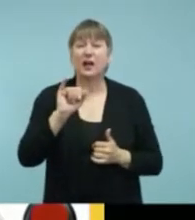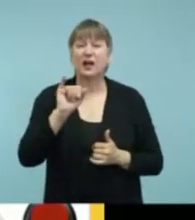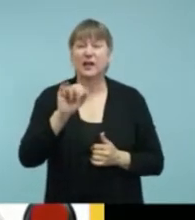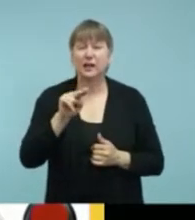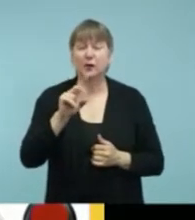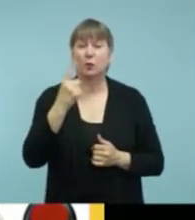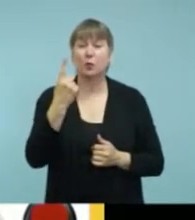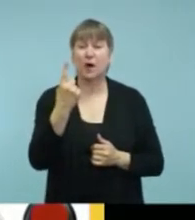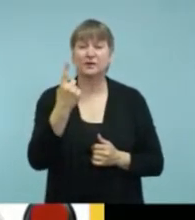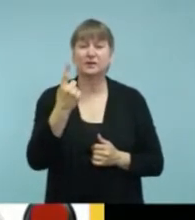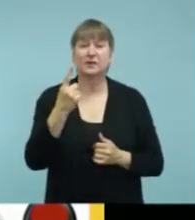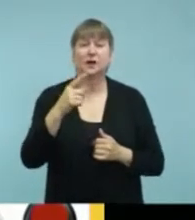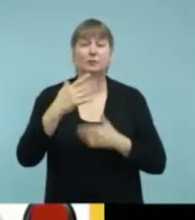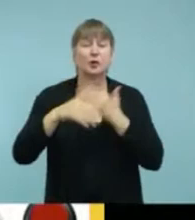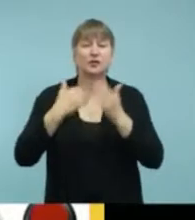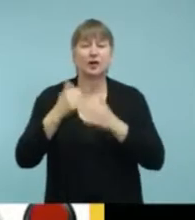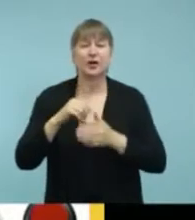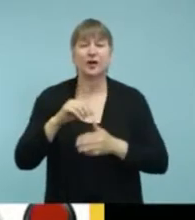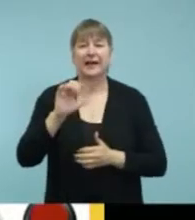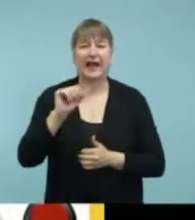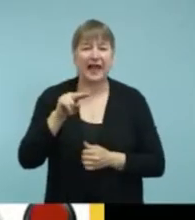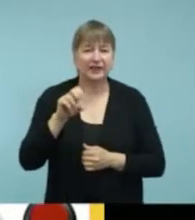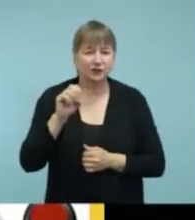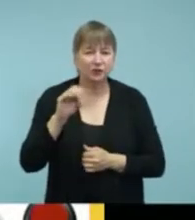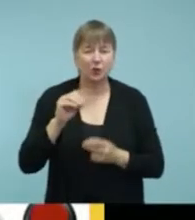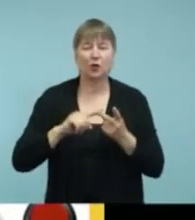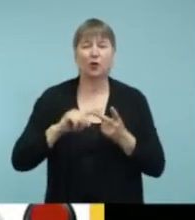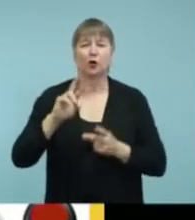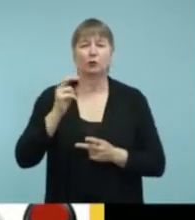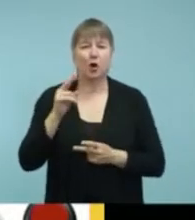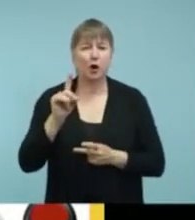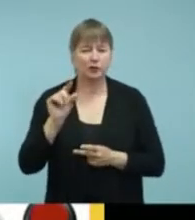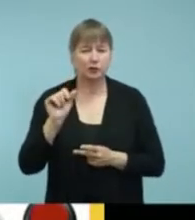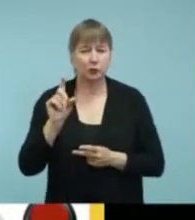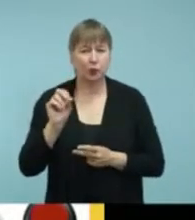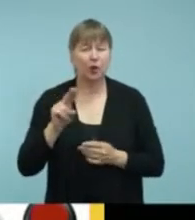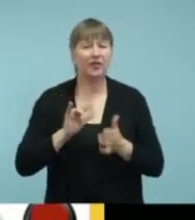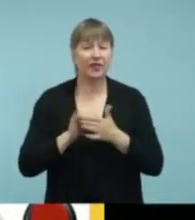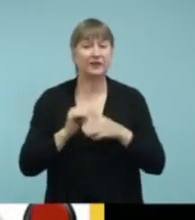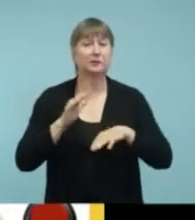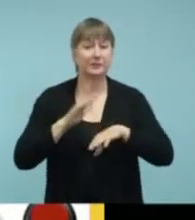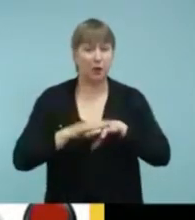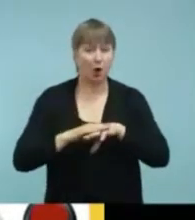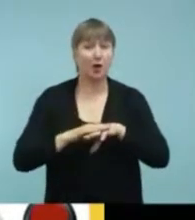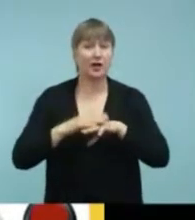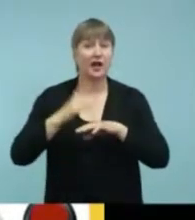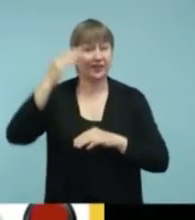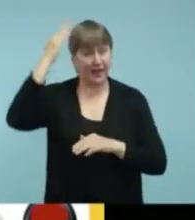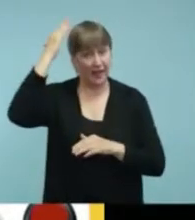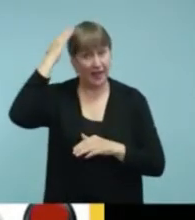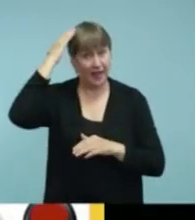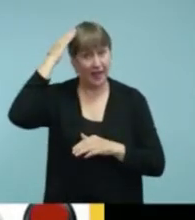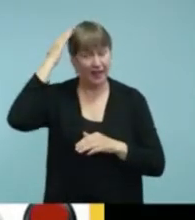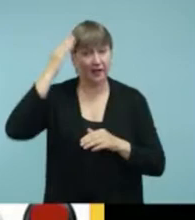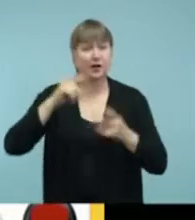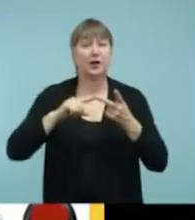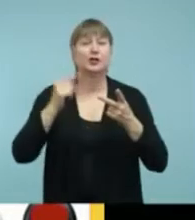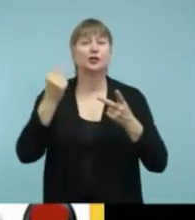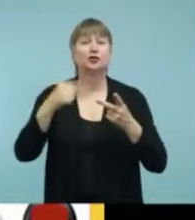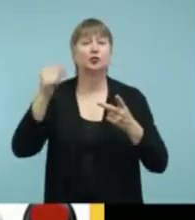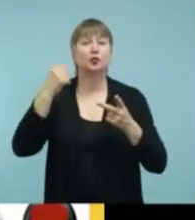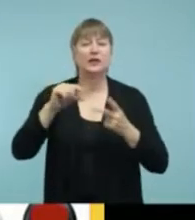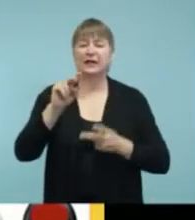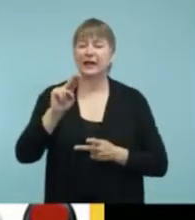or the Rondo, of course, it's going to be on the head. The green one is the Neptune from